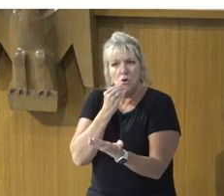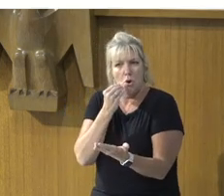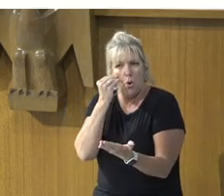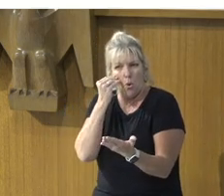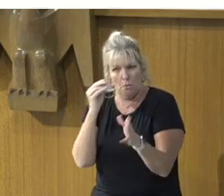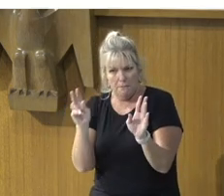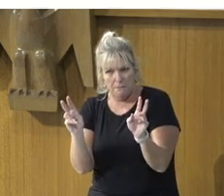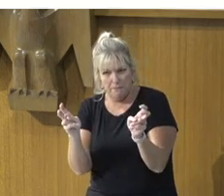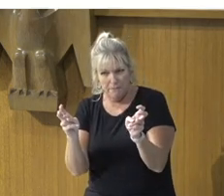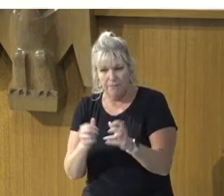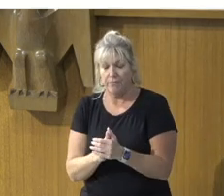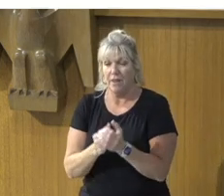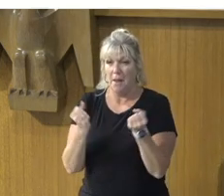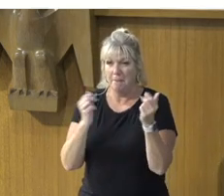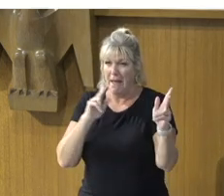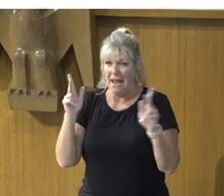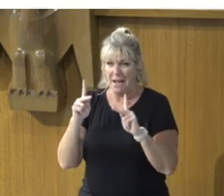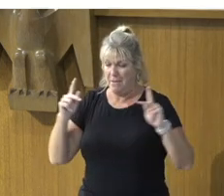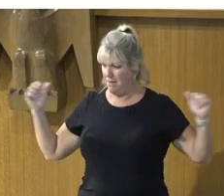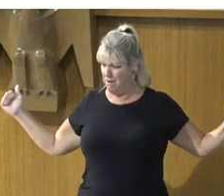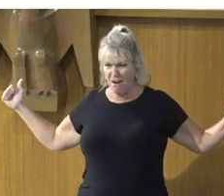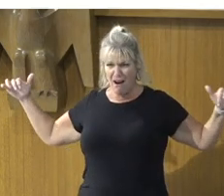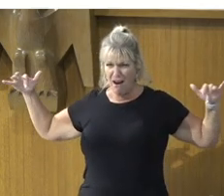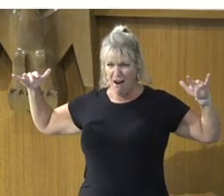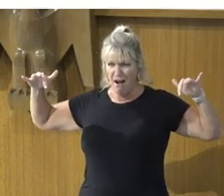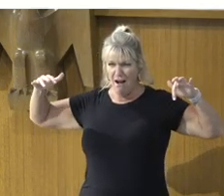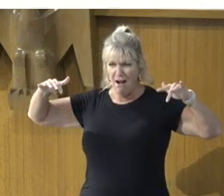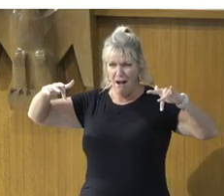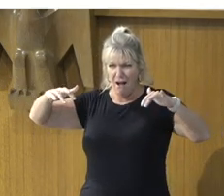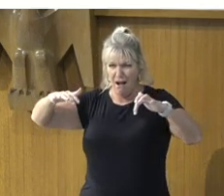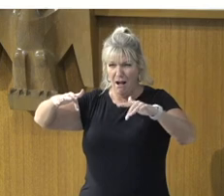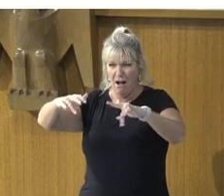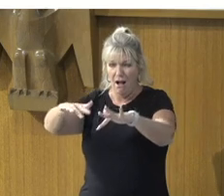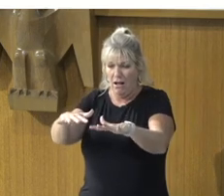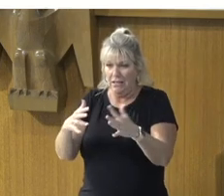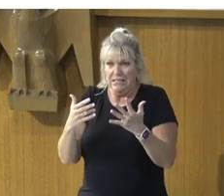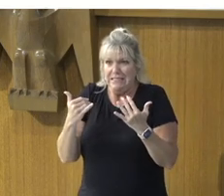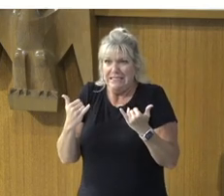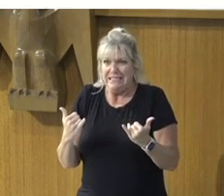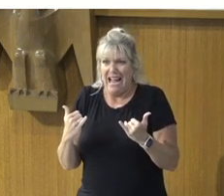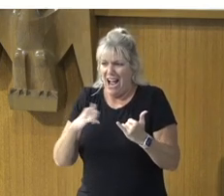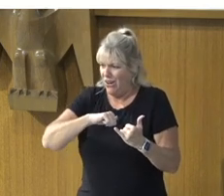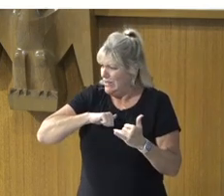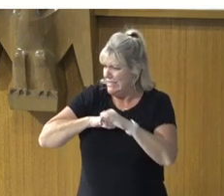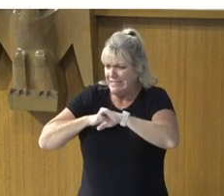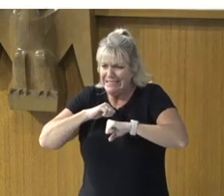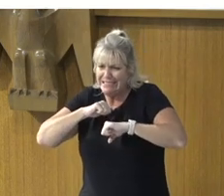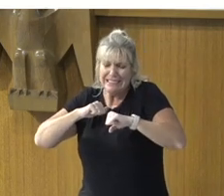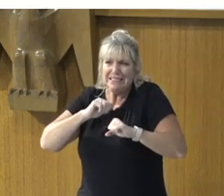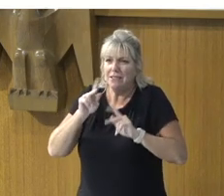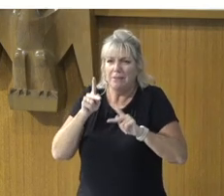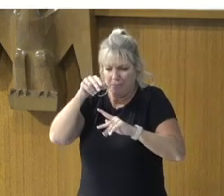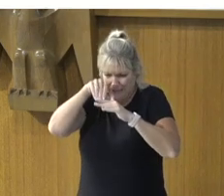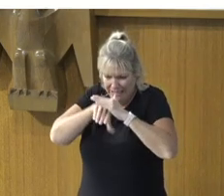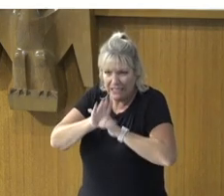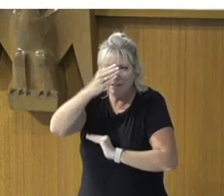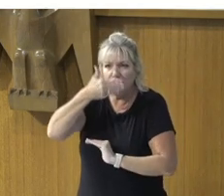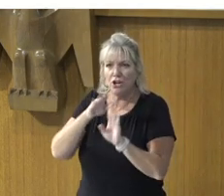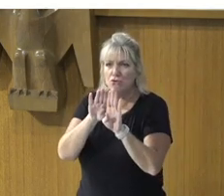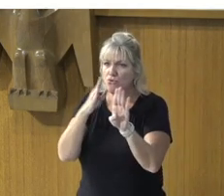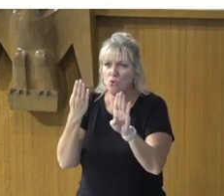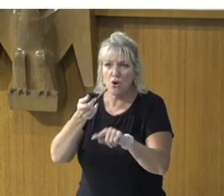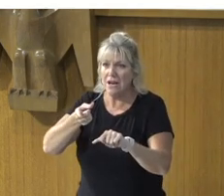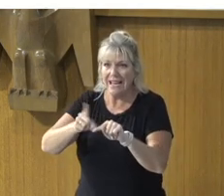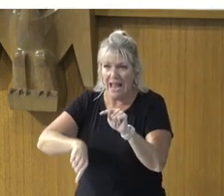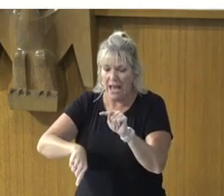So many gathered around that there was no longer room, not even in the front door. Yet